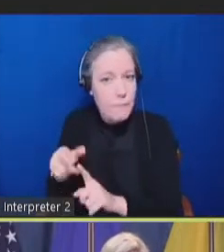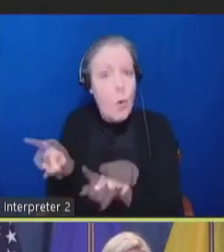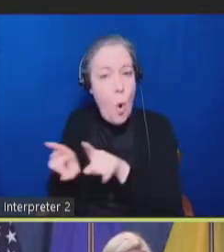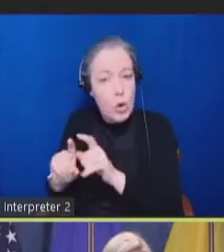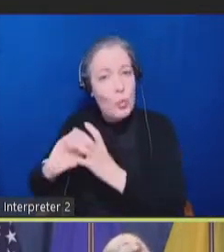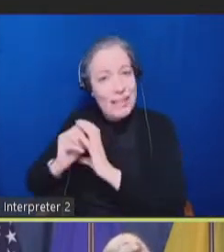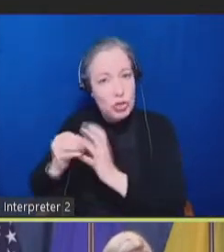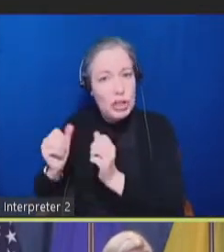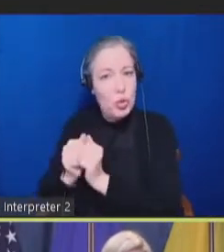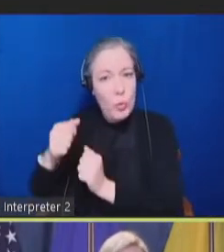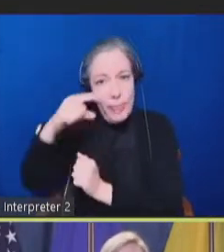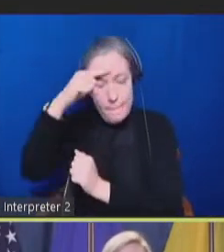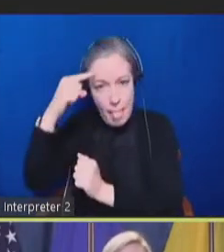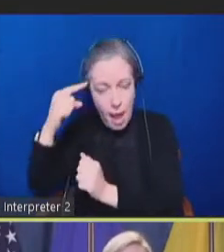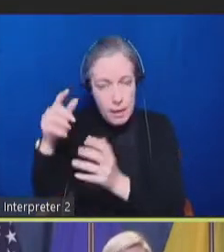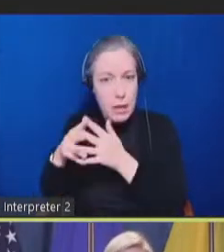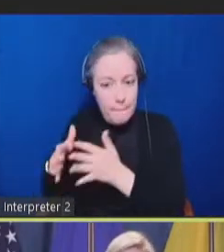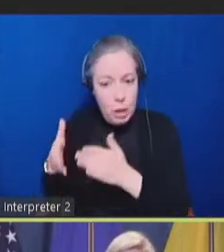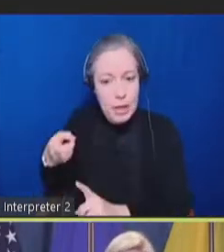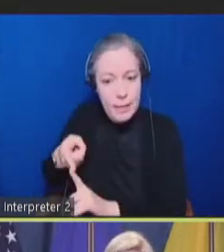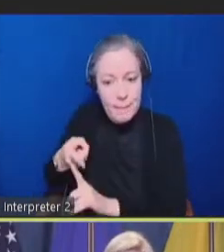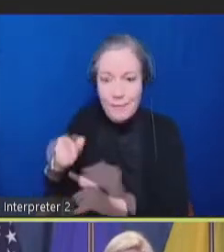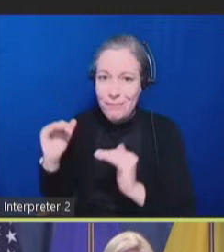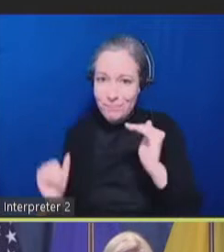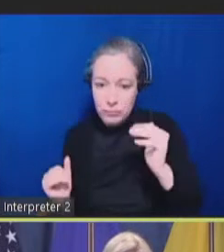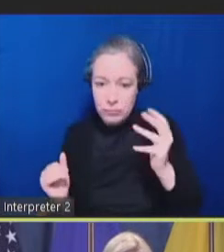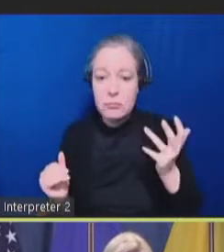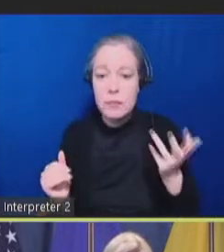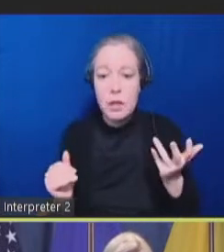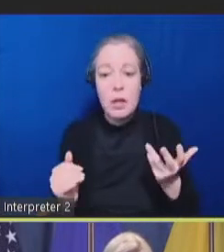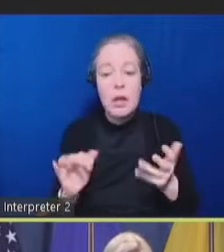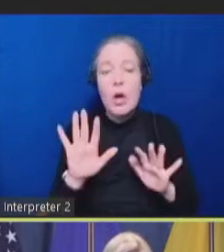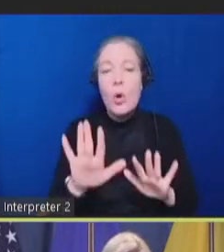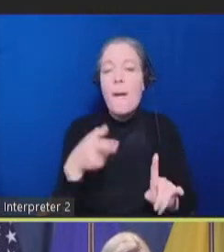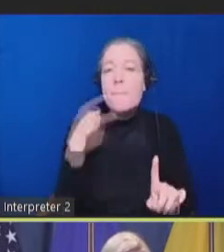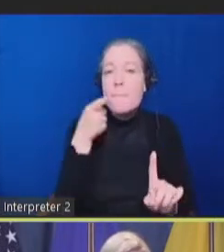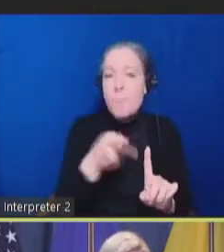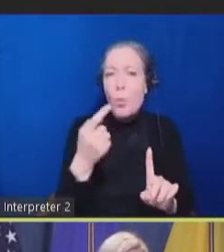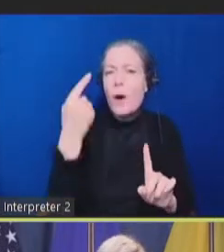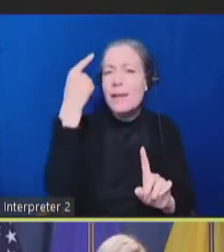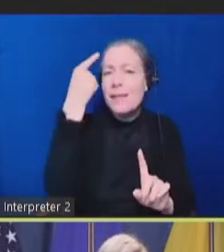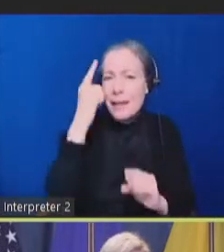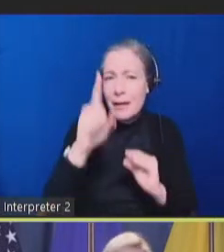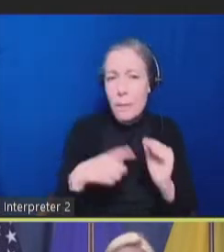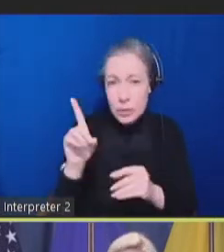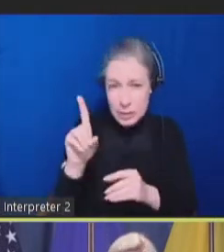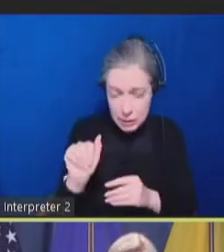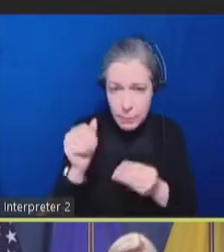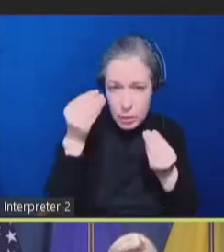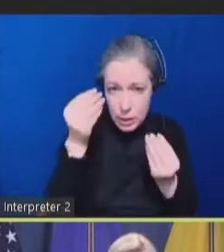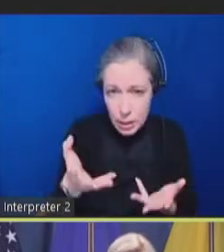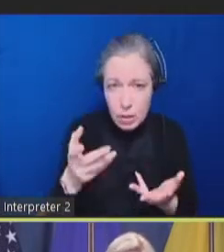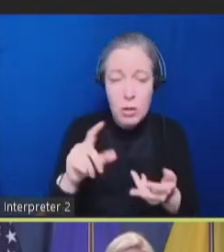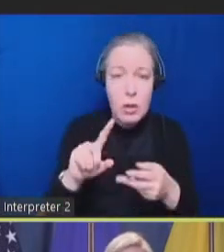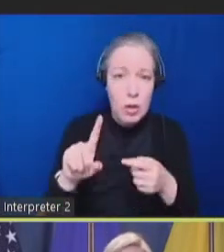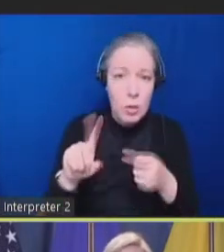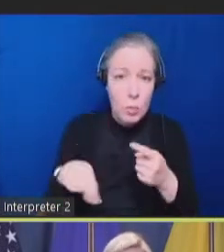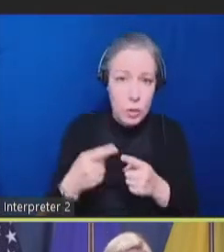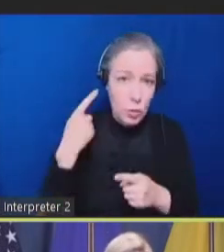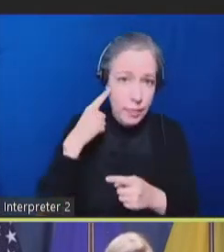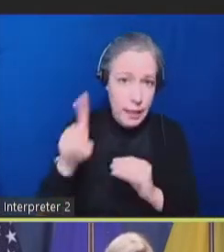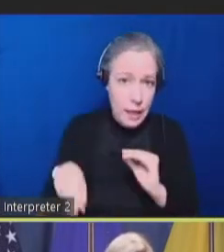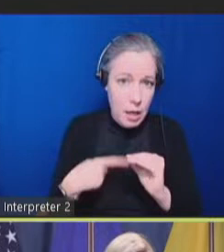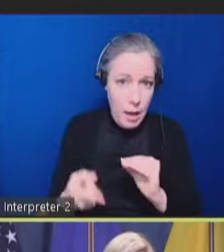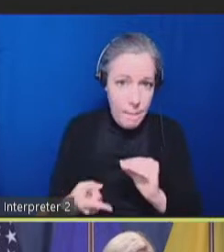advancing the collection of disability data. That needs to be a priority. It also needs to be a priority to focus on